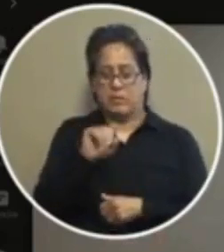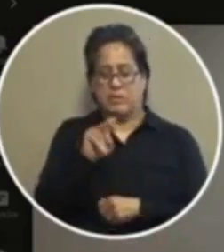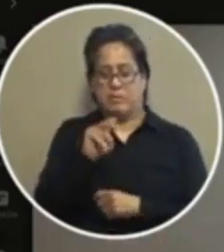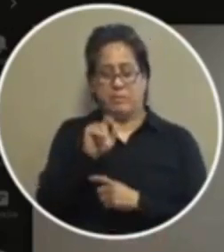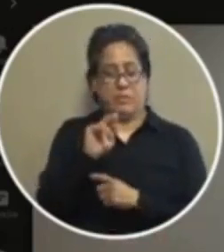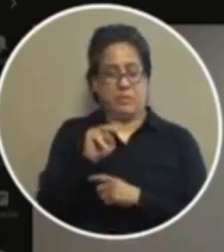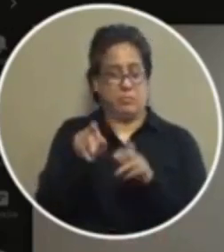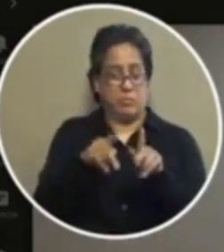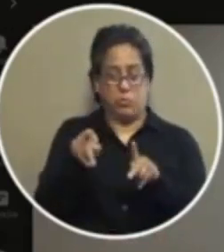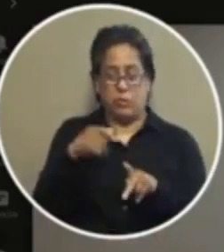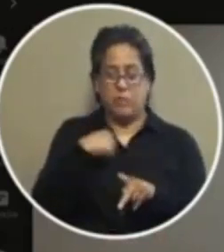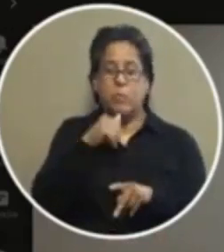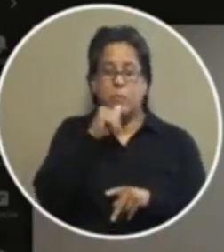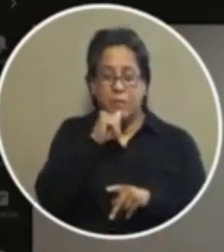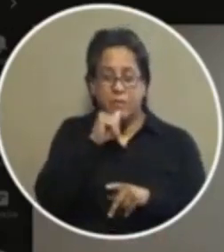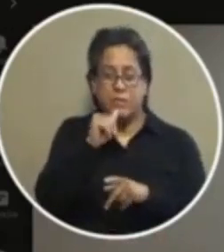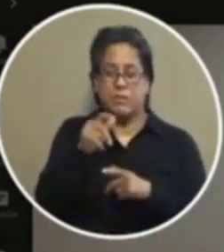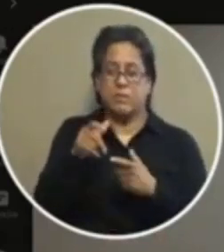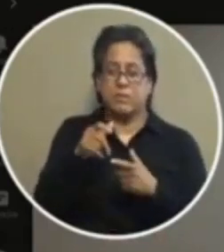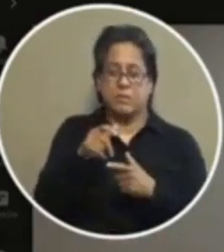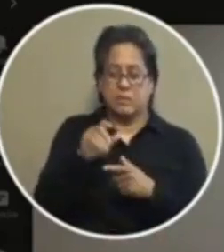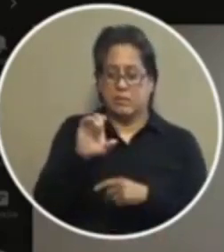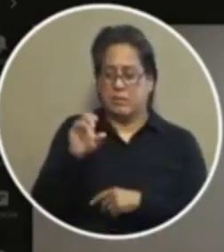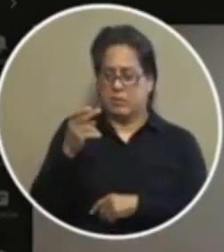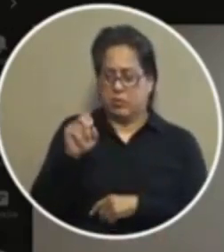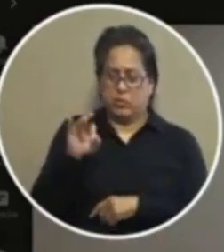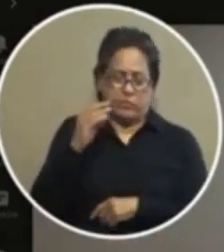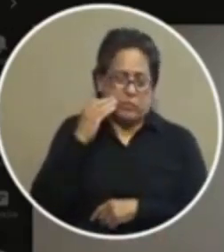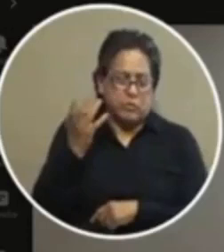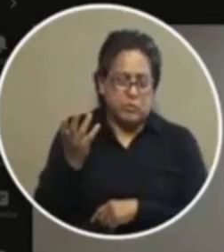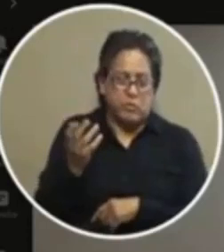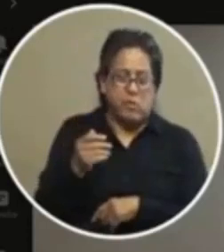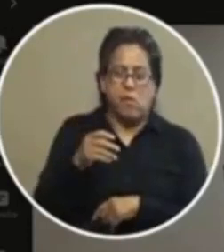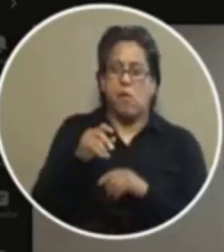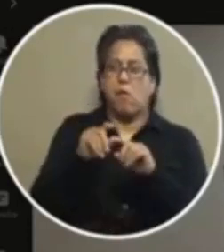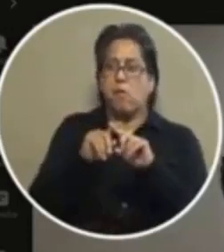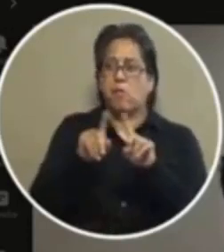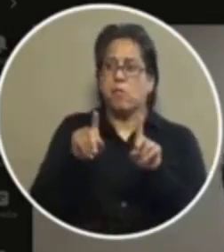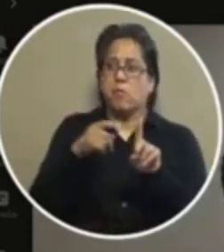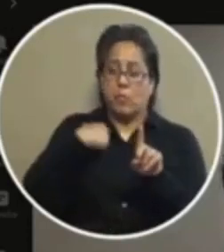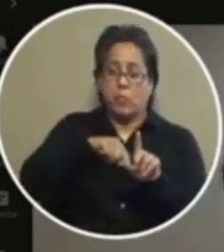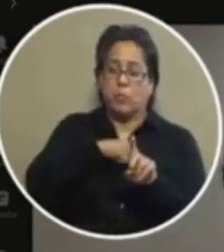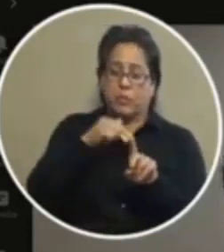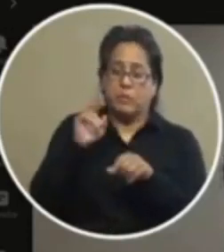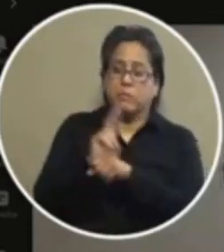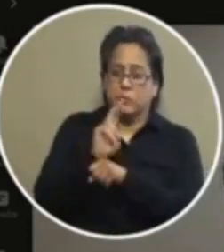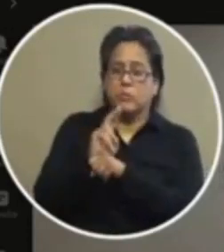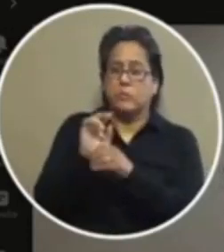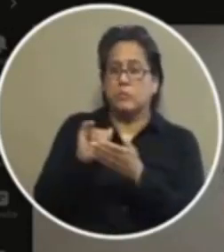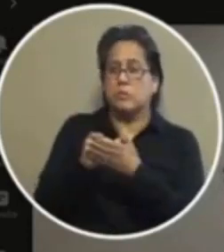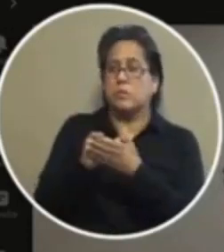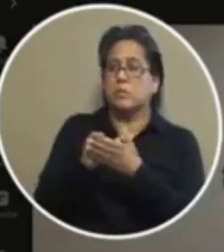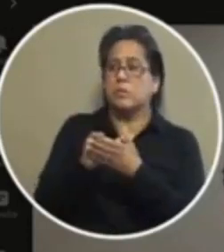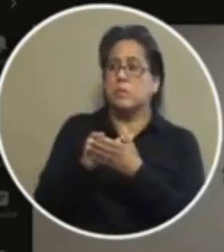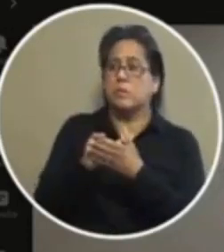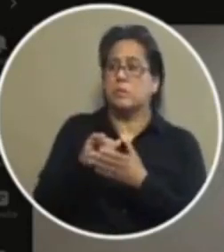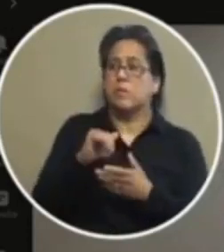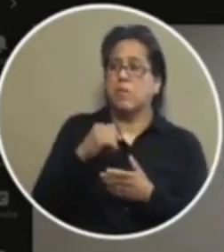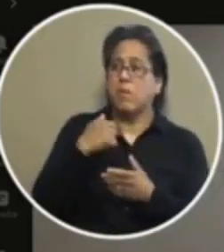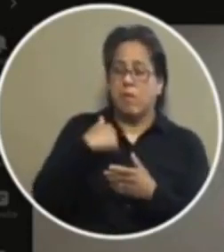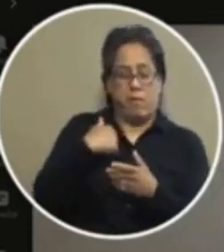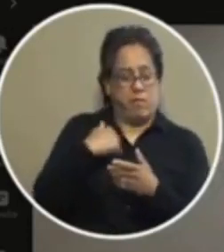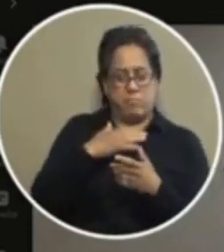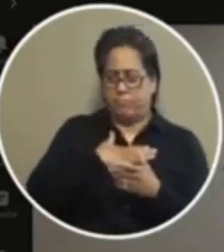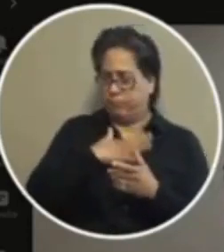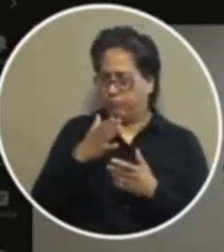guys you have a private workforce the chief knows it better than i the chief but so we we have used those i mean i'm i'm i'm